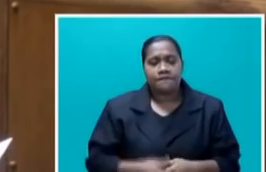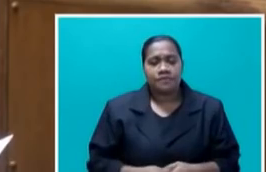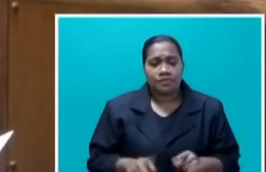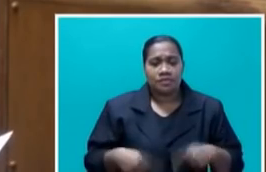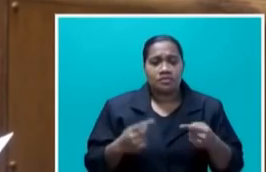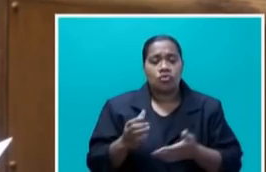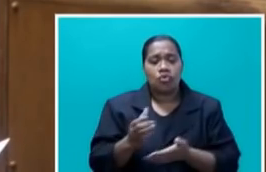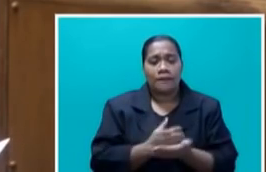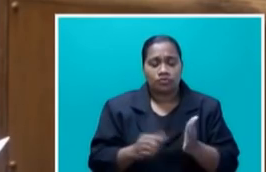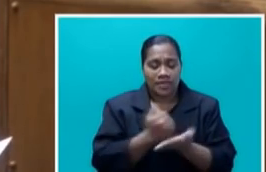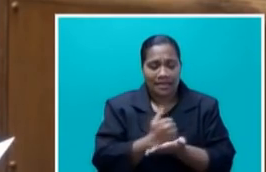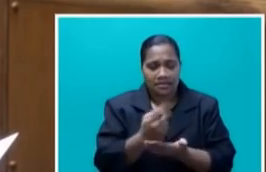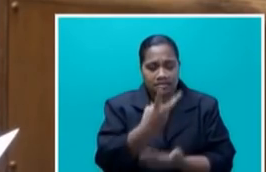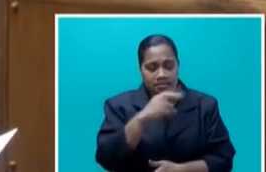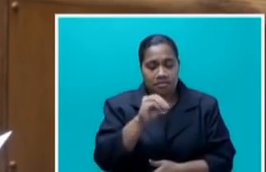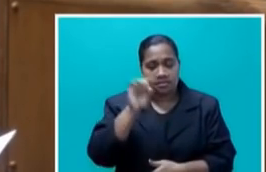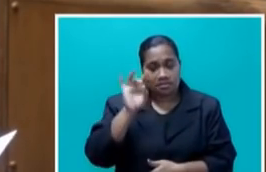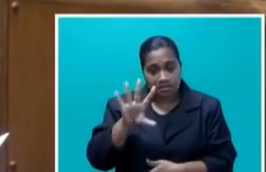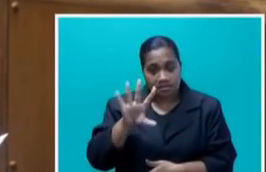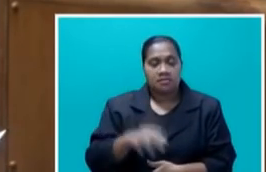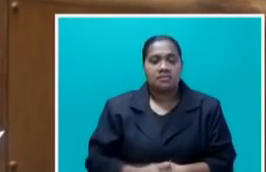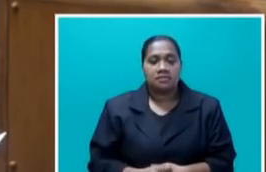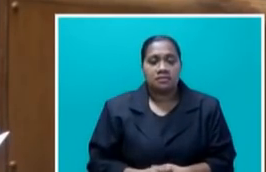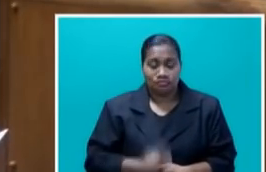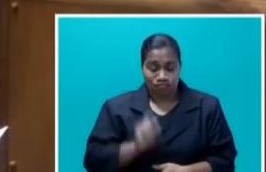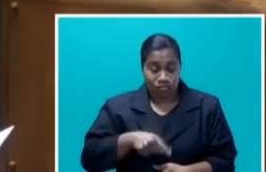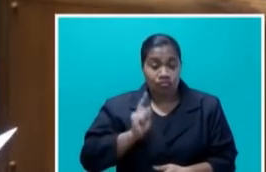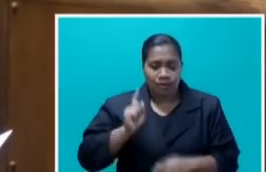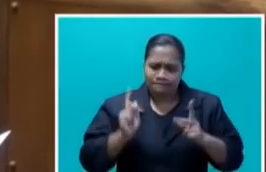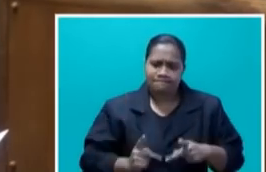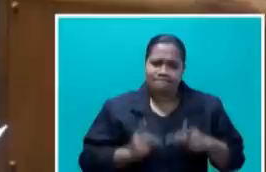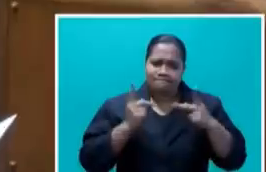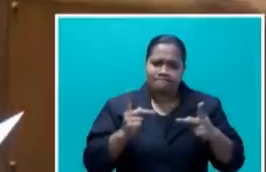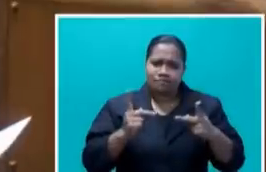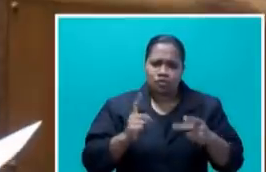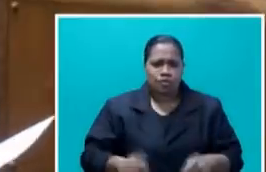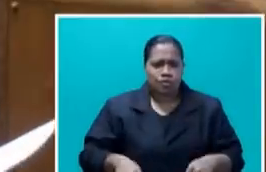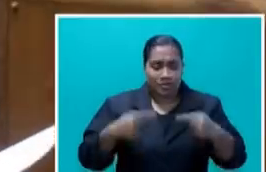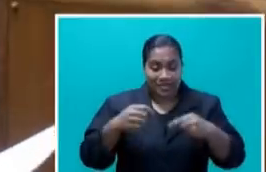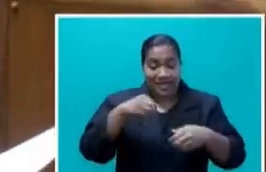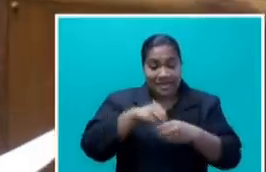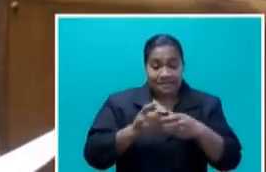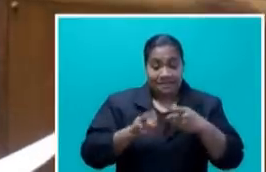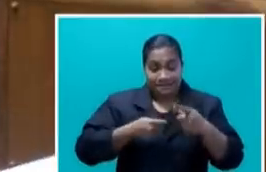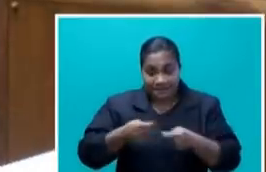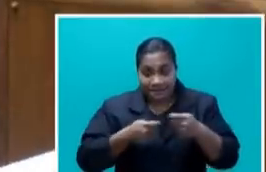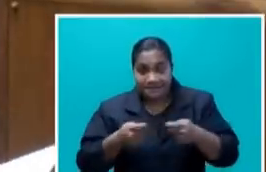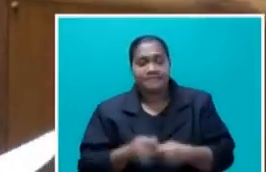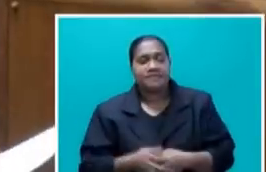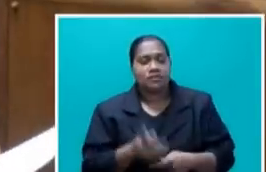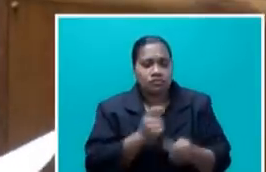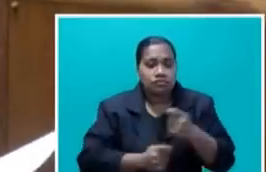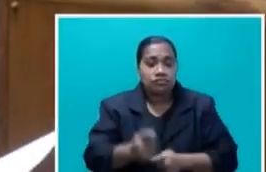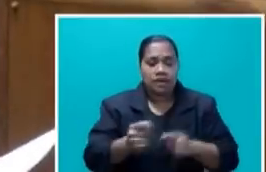Act 2010 that promotes effective competition-informed markets, encourages fair trading, and